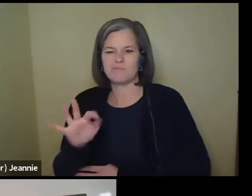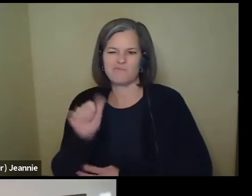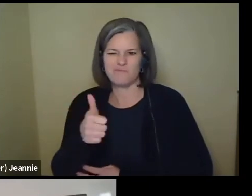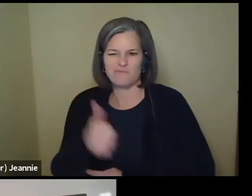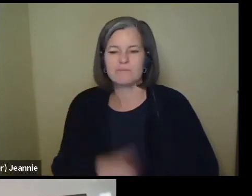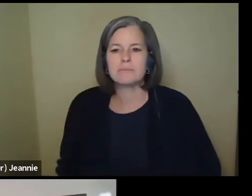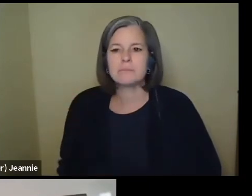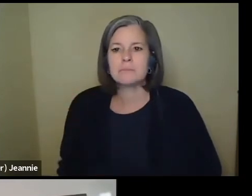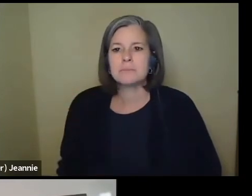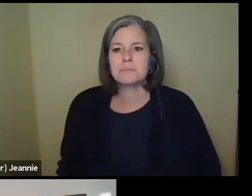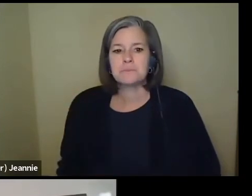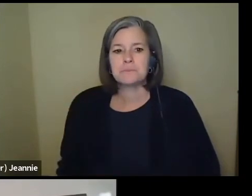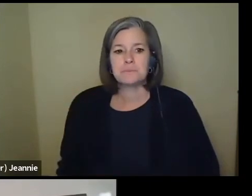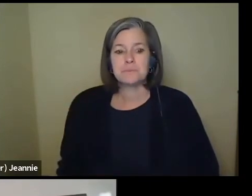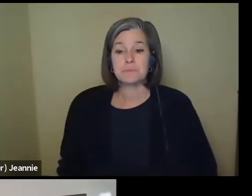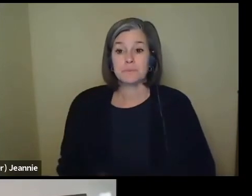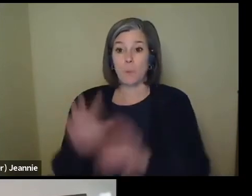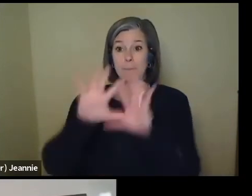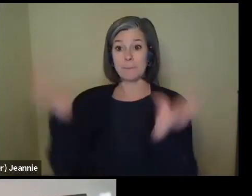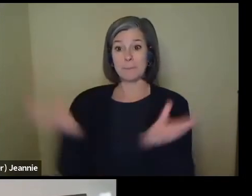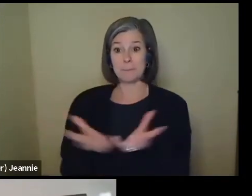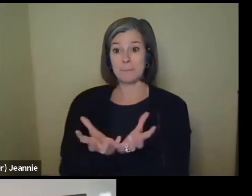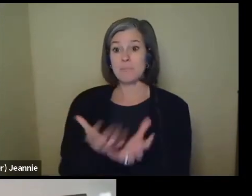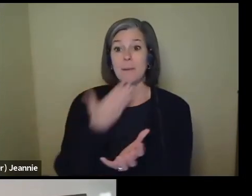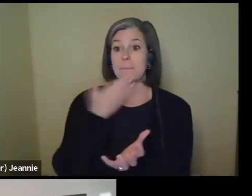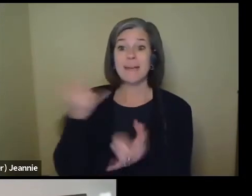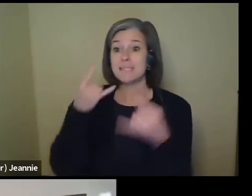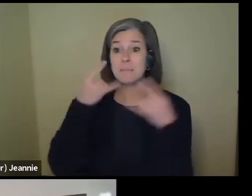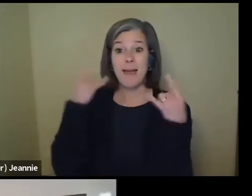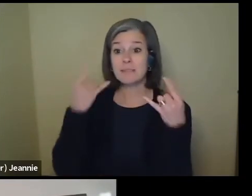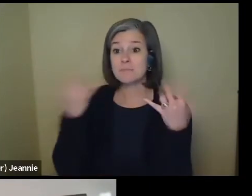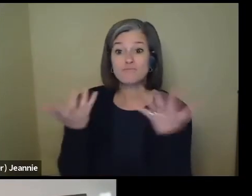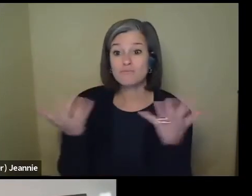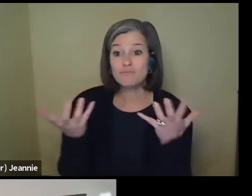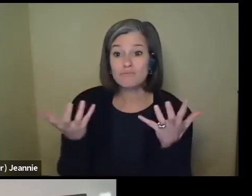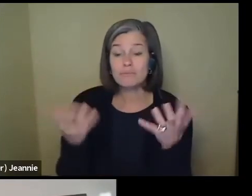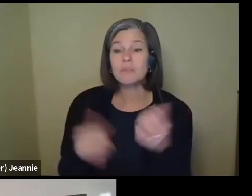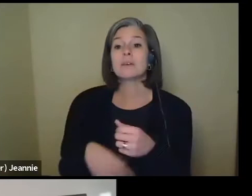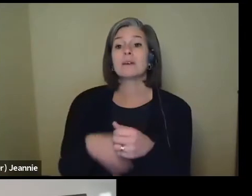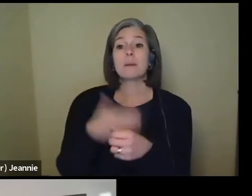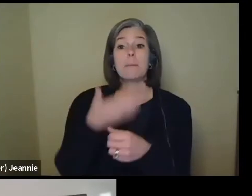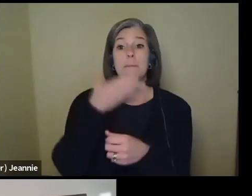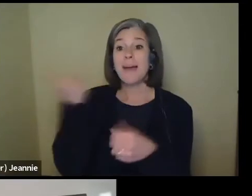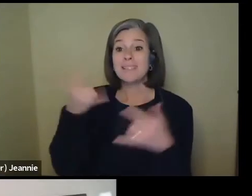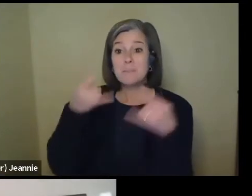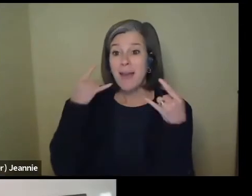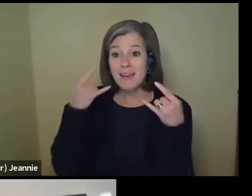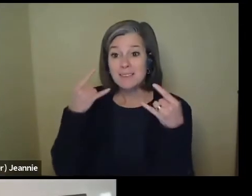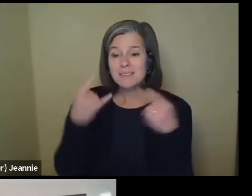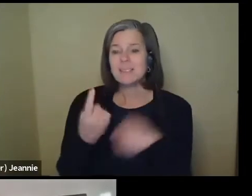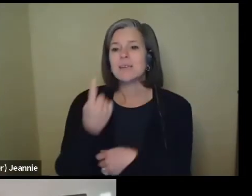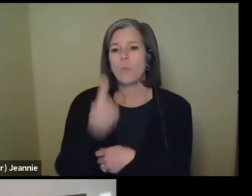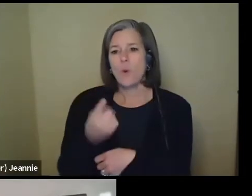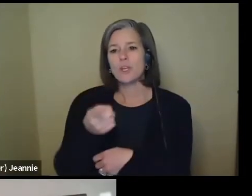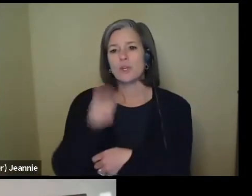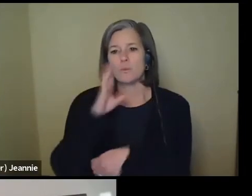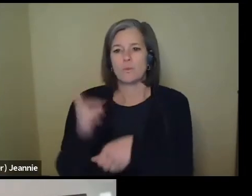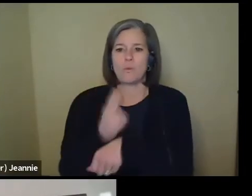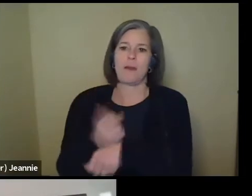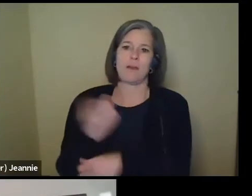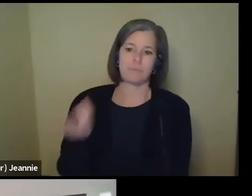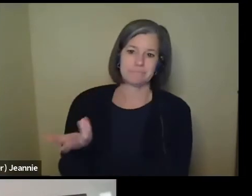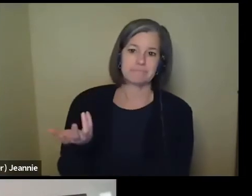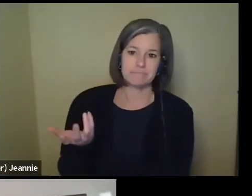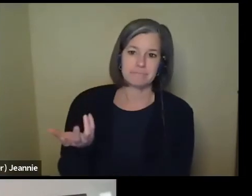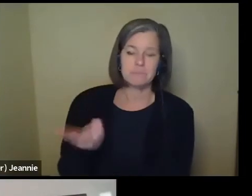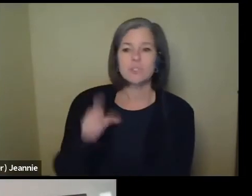Okay. So big picture, what's the best mask of all? The best, best mask is the one that's on your face. Okay. You